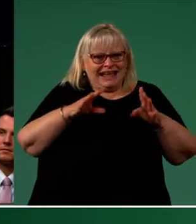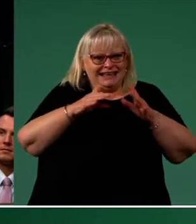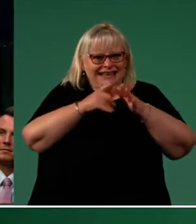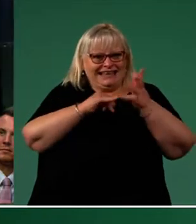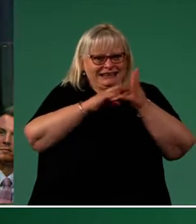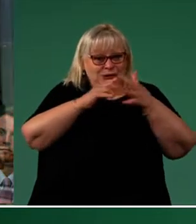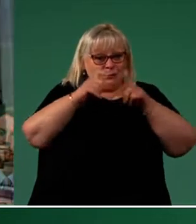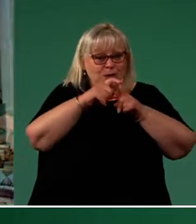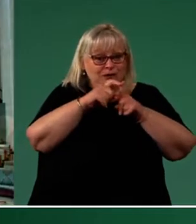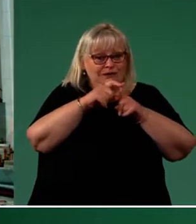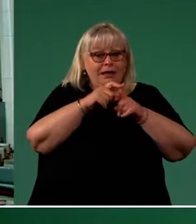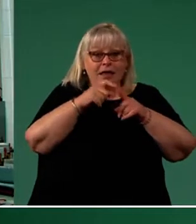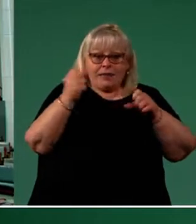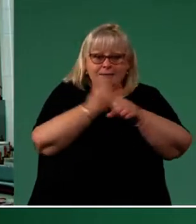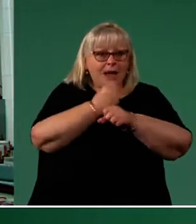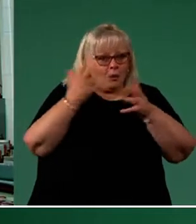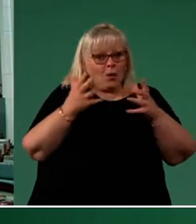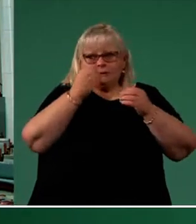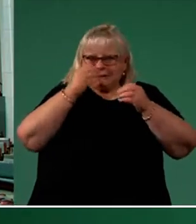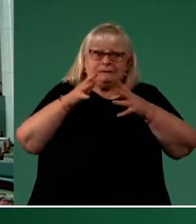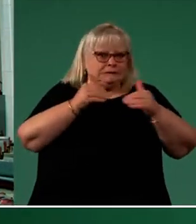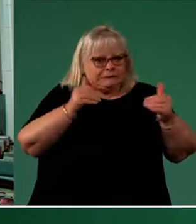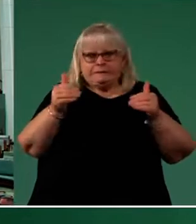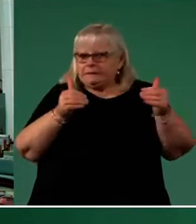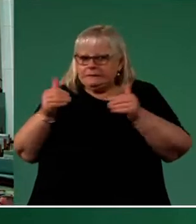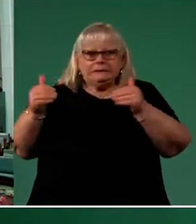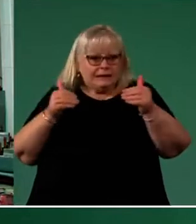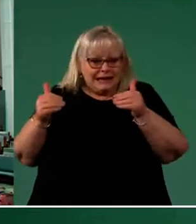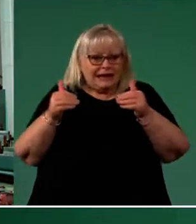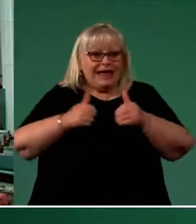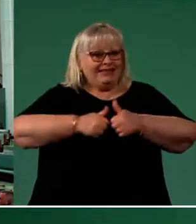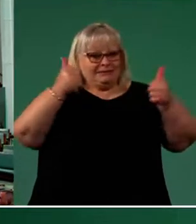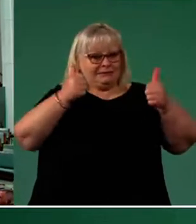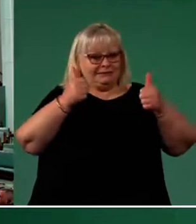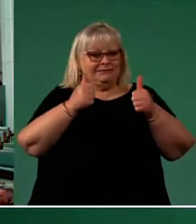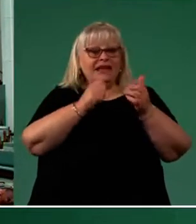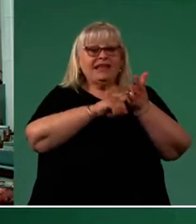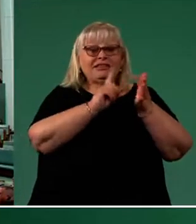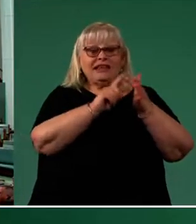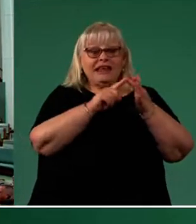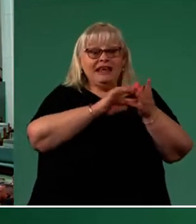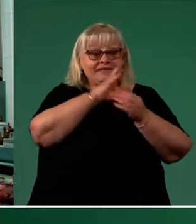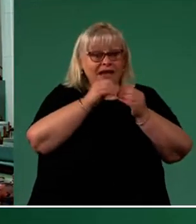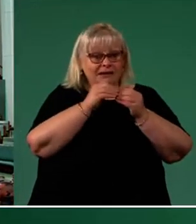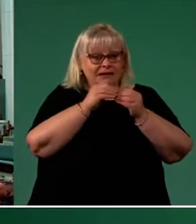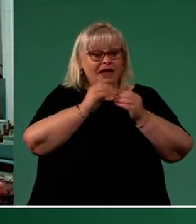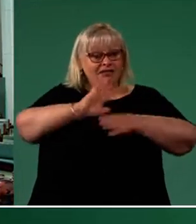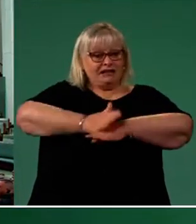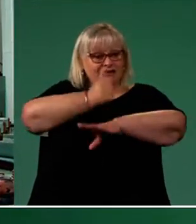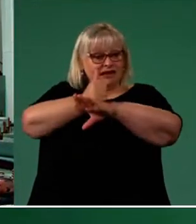They too made sacrifices and work hard for their family and their loyal customers. Then there are the Lees, who risked it all to set up Eastwood's